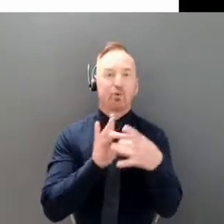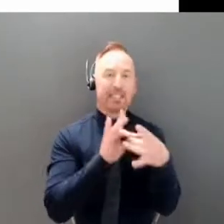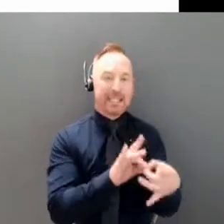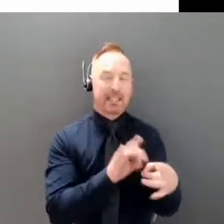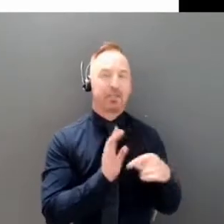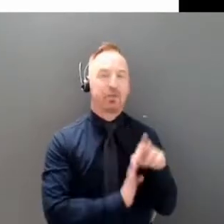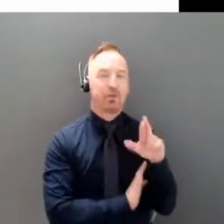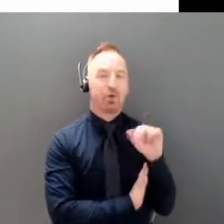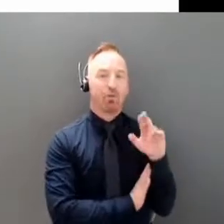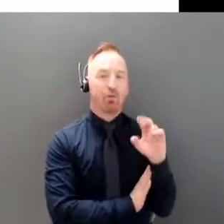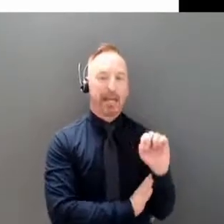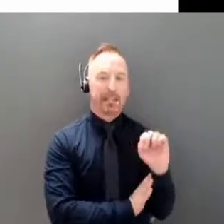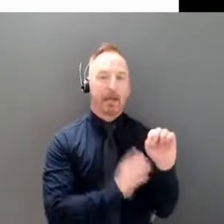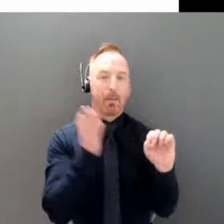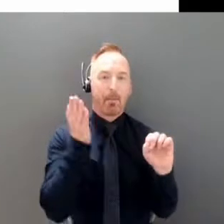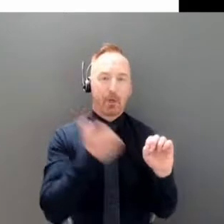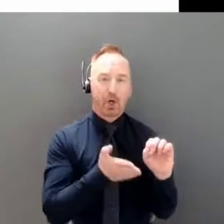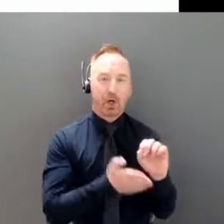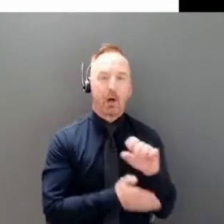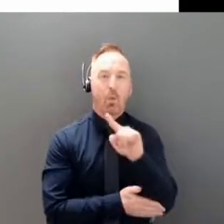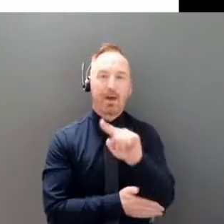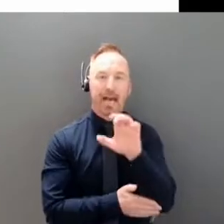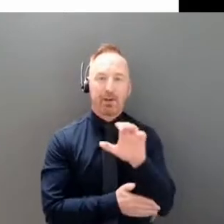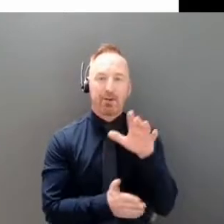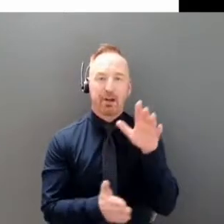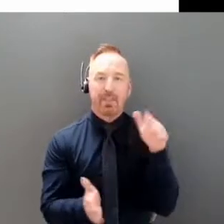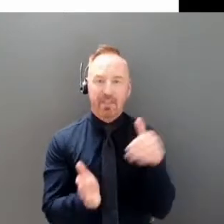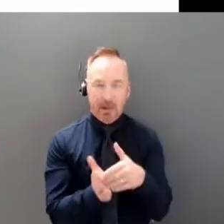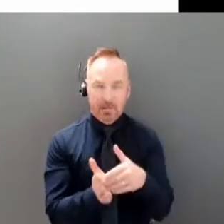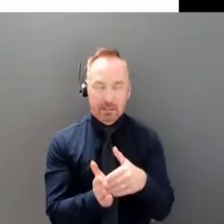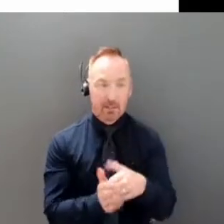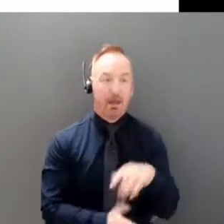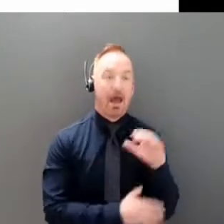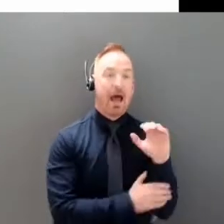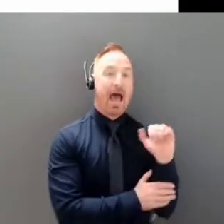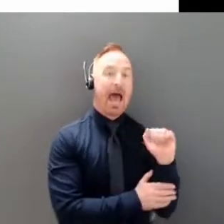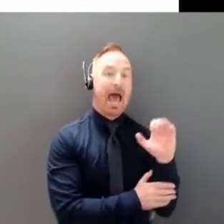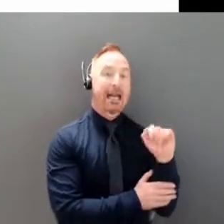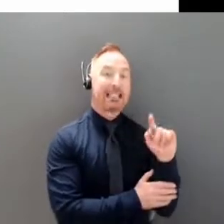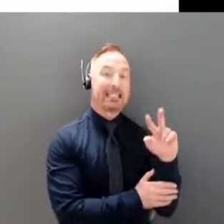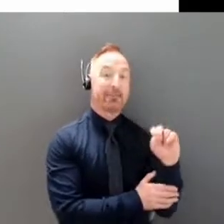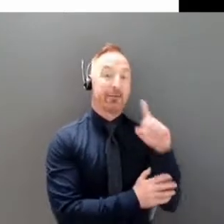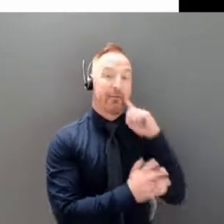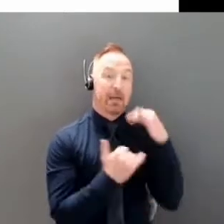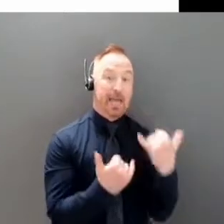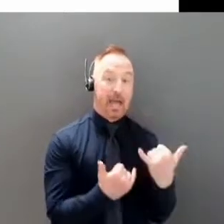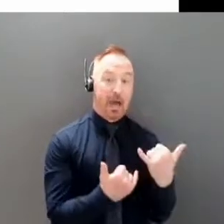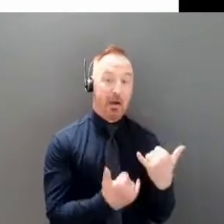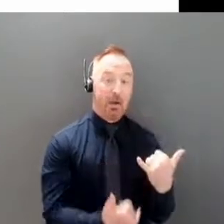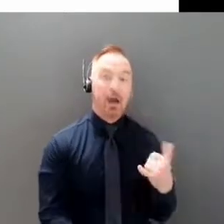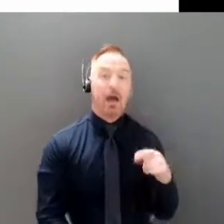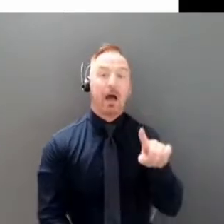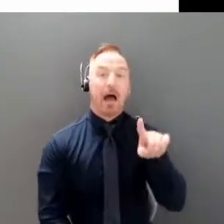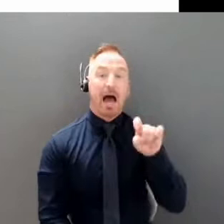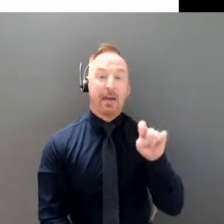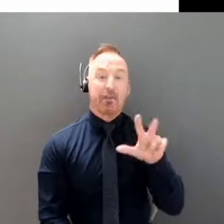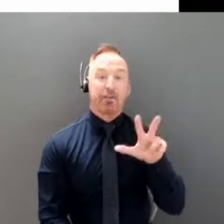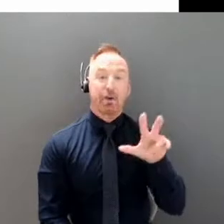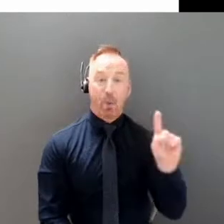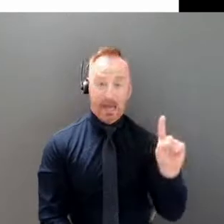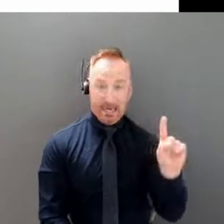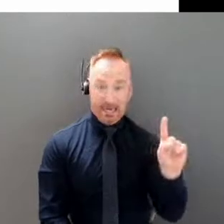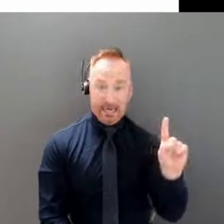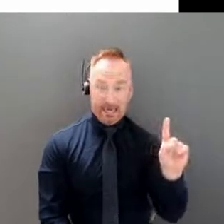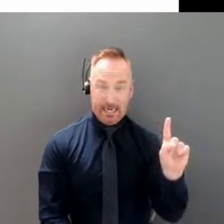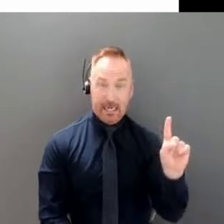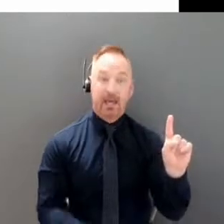and our active case rate right now is 131 including people